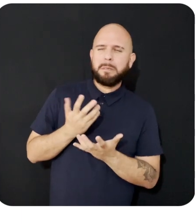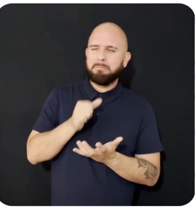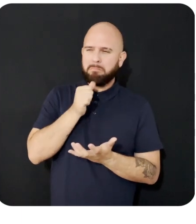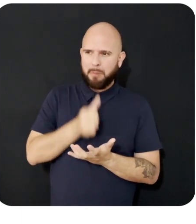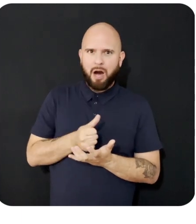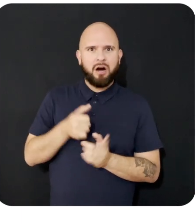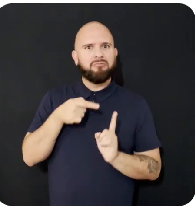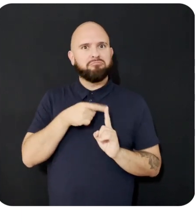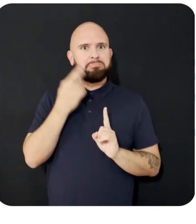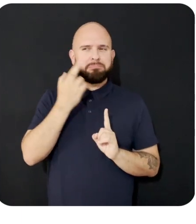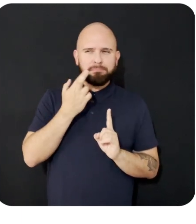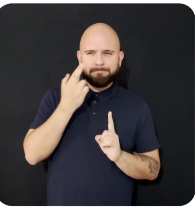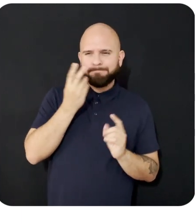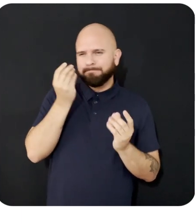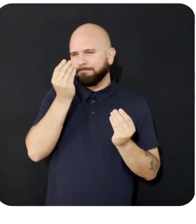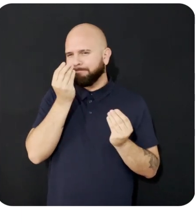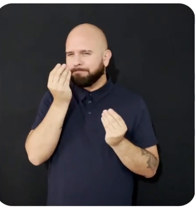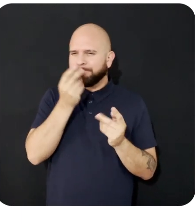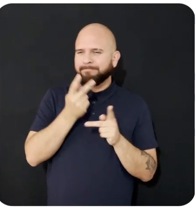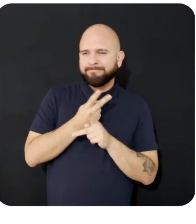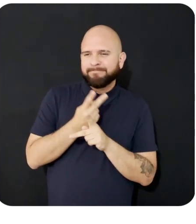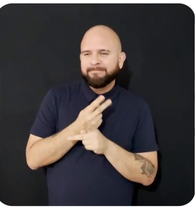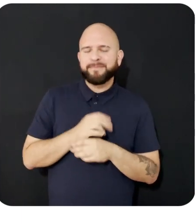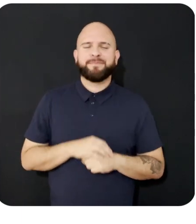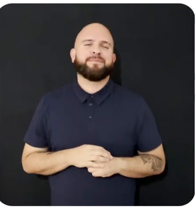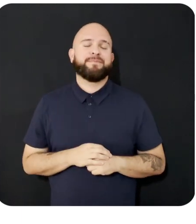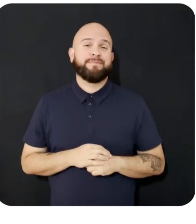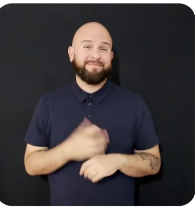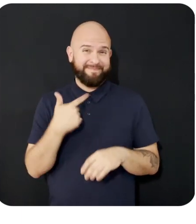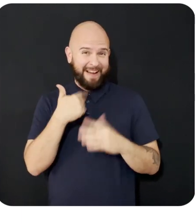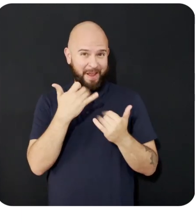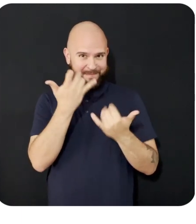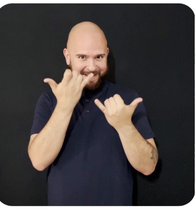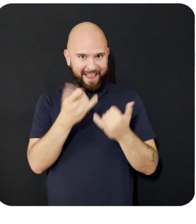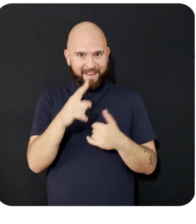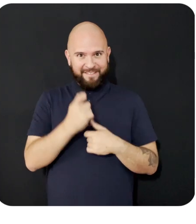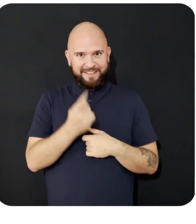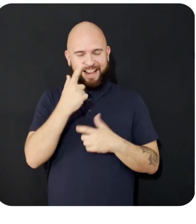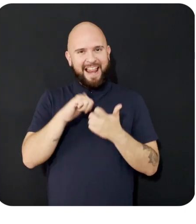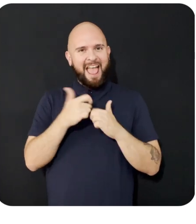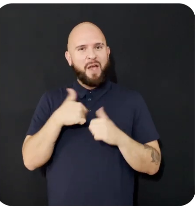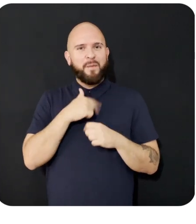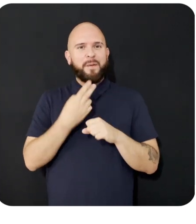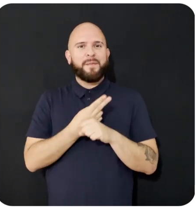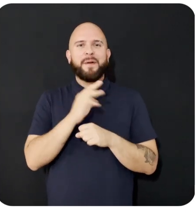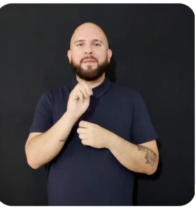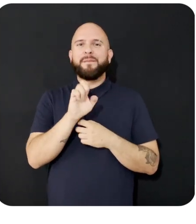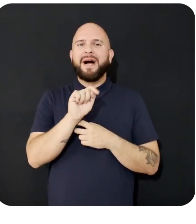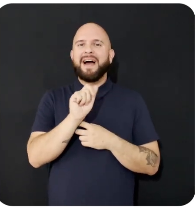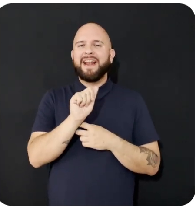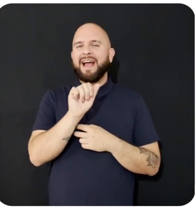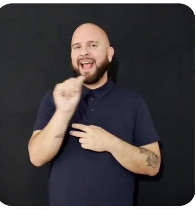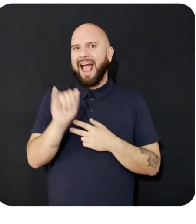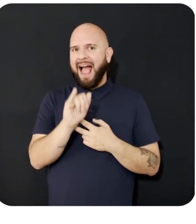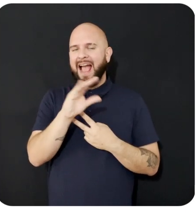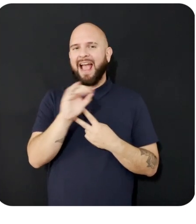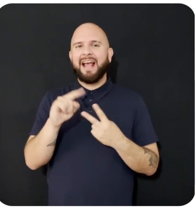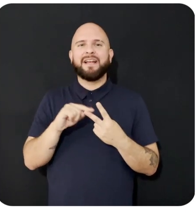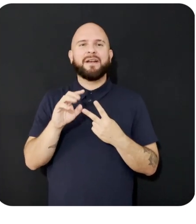this gives you a sense of how we have built our meta AI and AI Studio products on top of the LLM models.